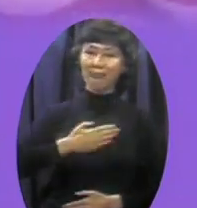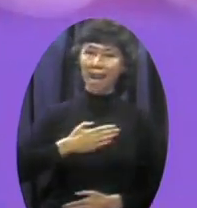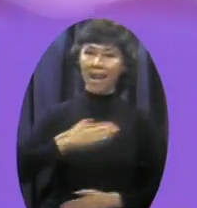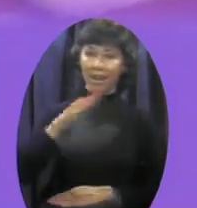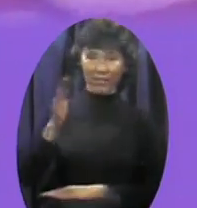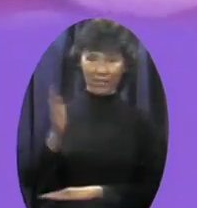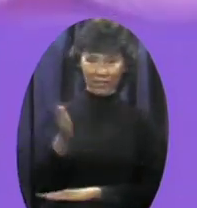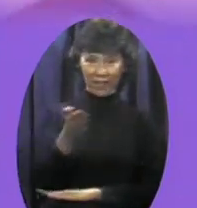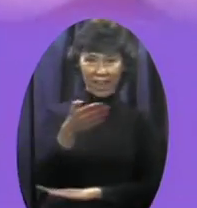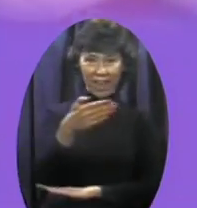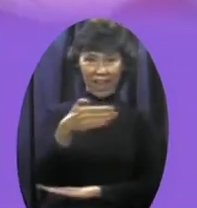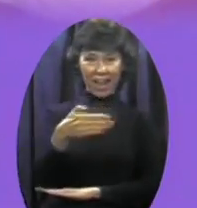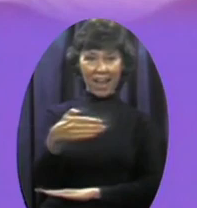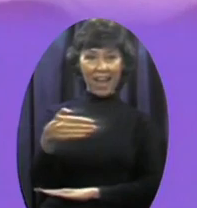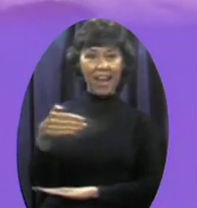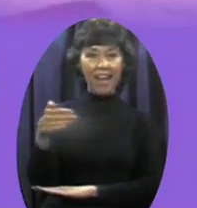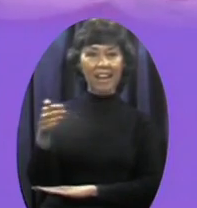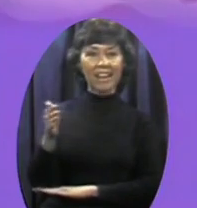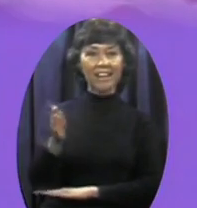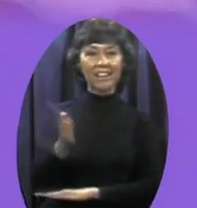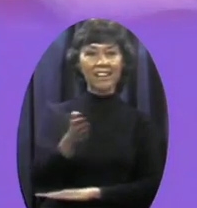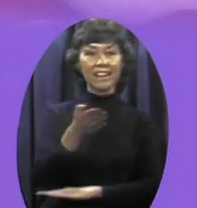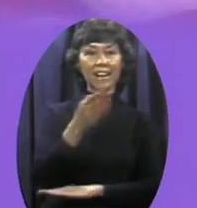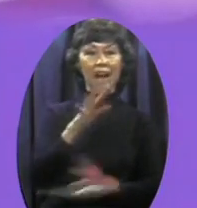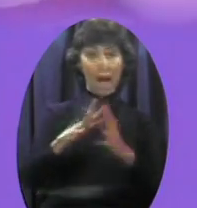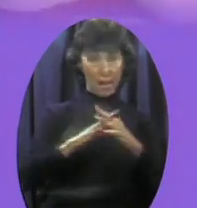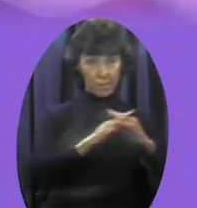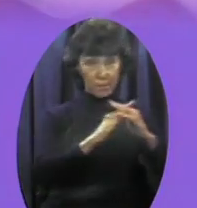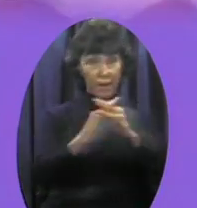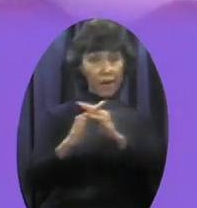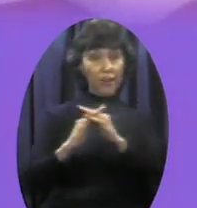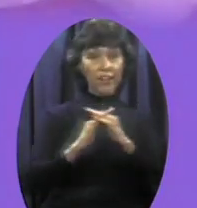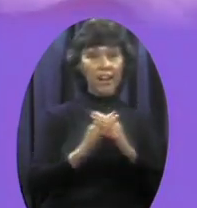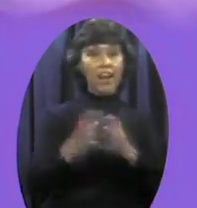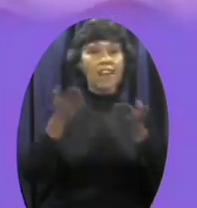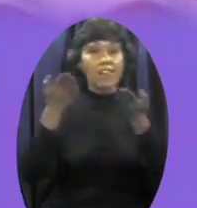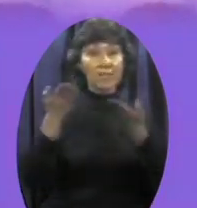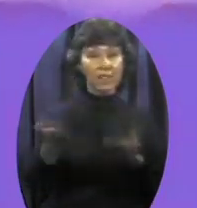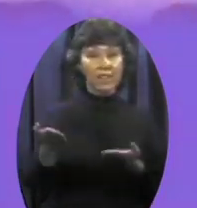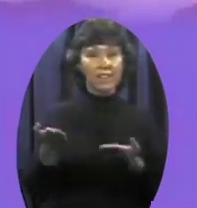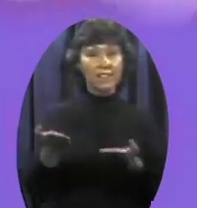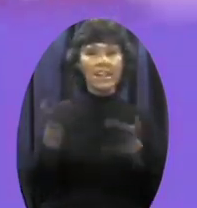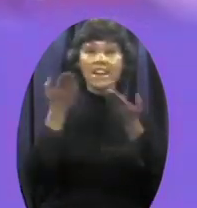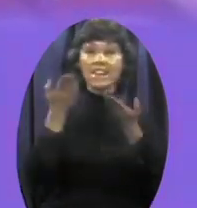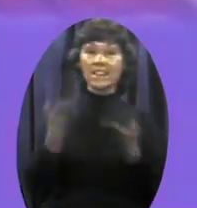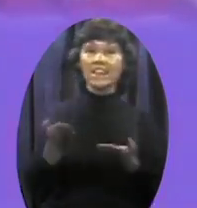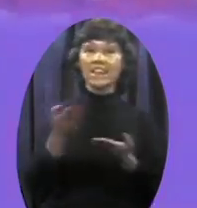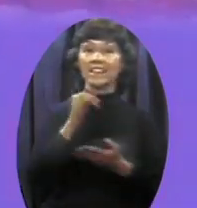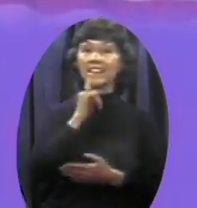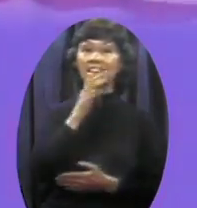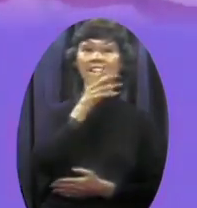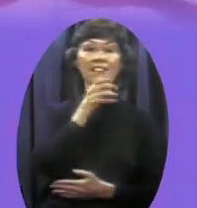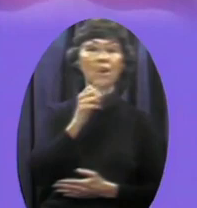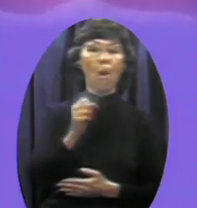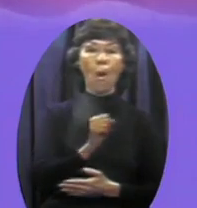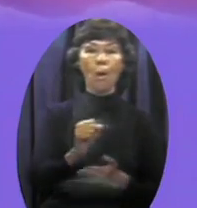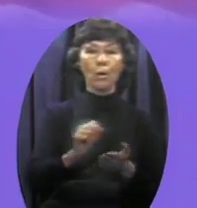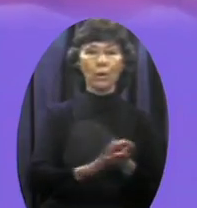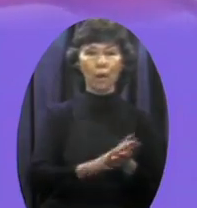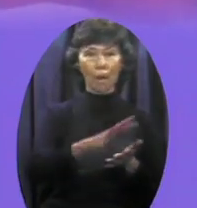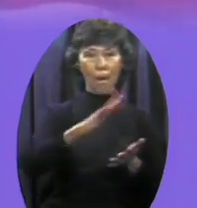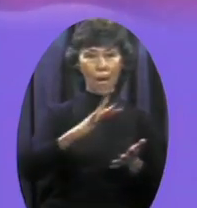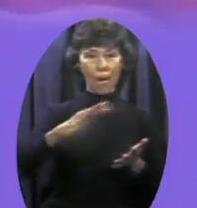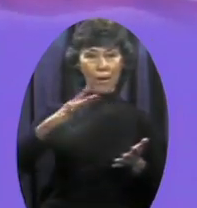flag ¶ ¶ America, while this, while this is all glory